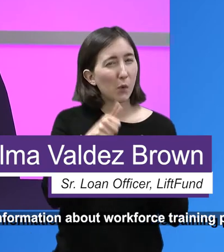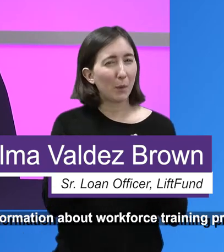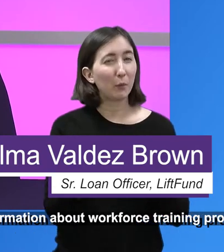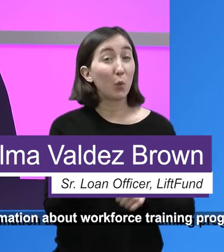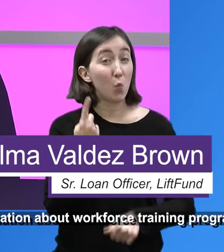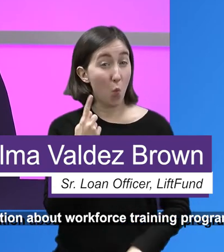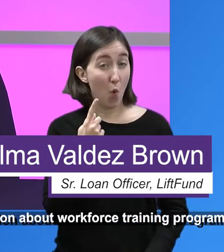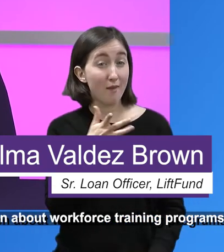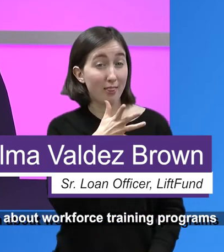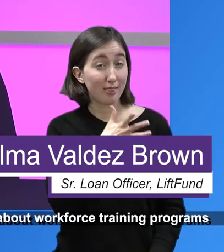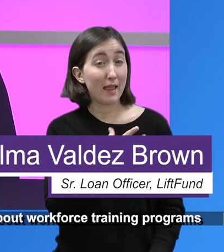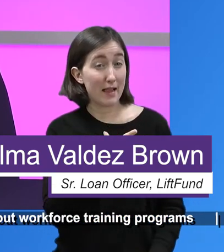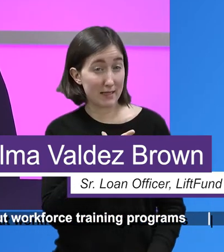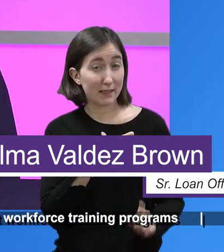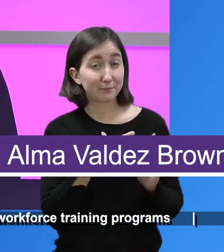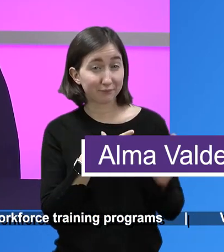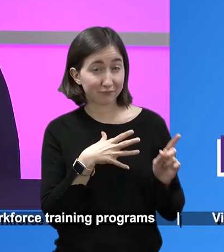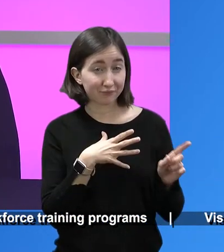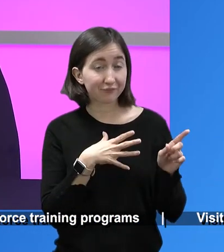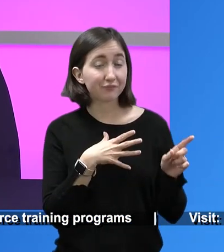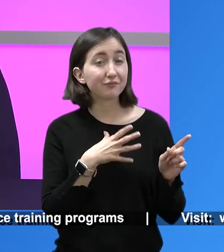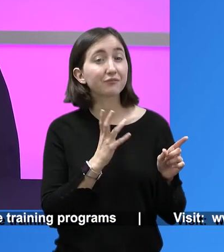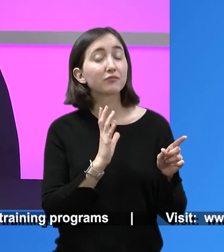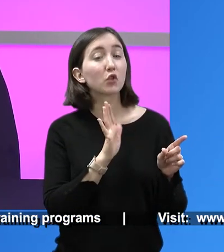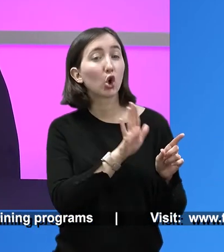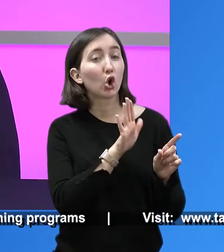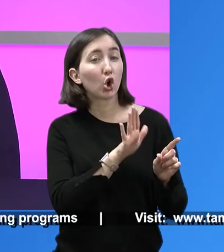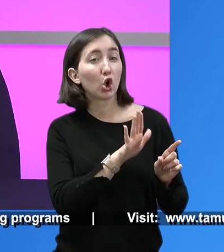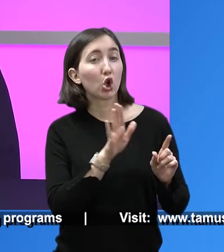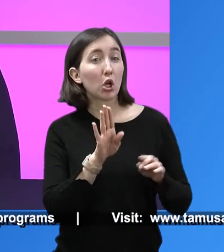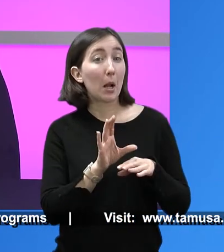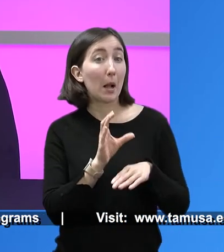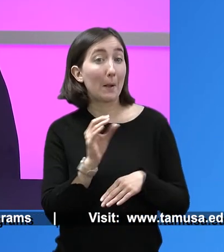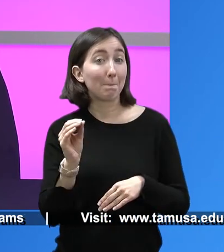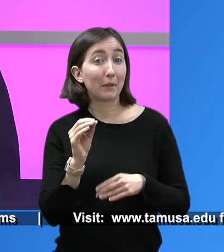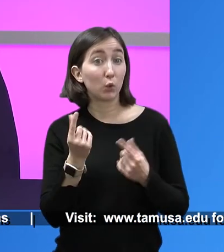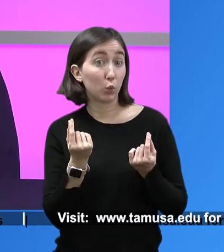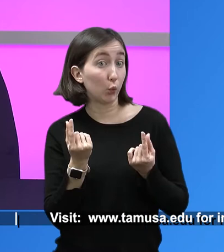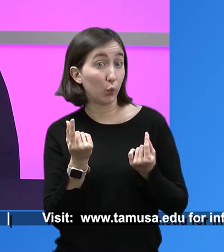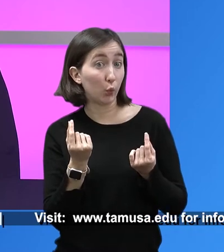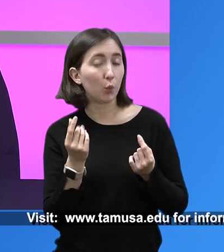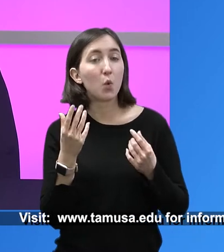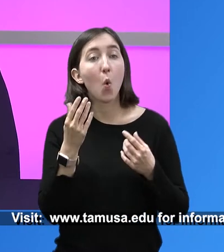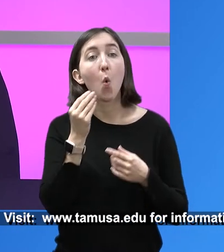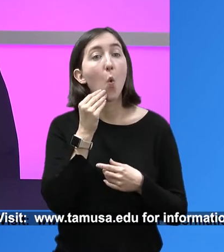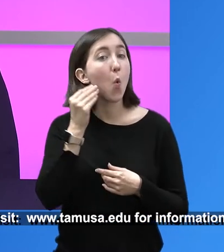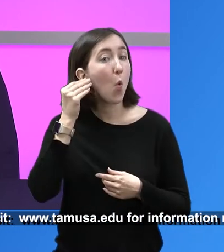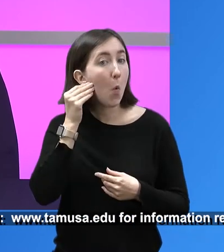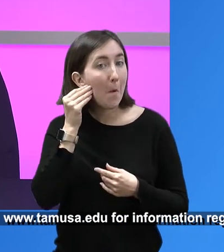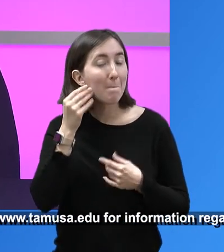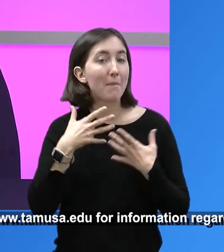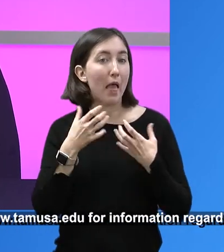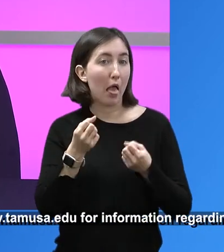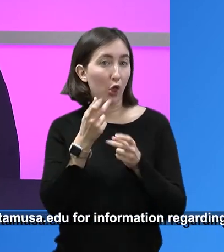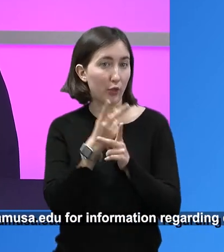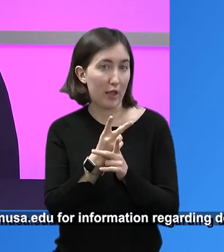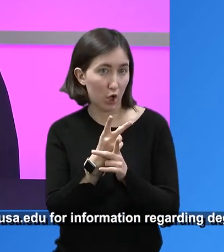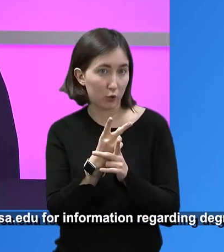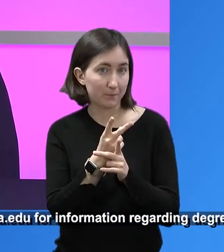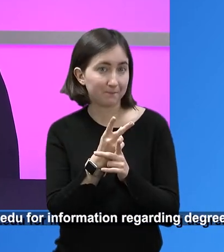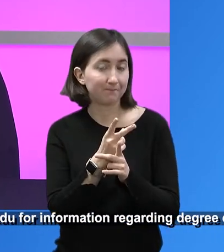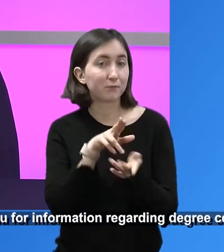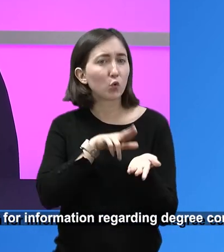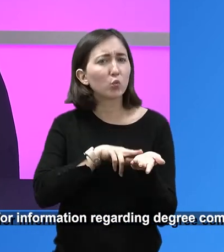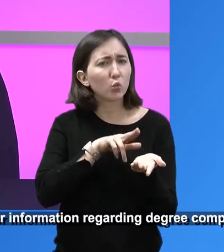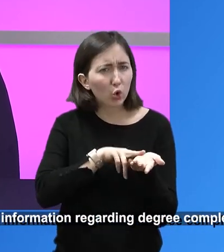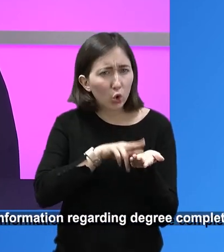and I can think of a lady who has a home healthcare company. And